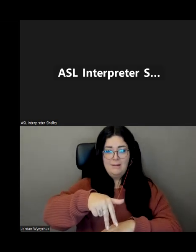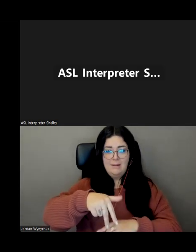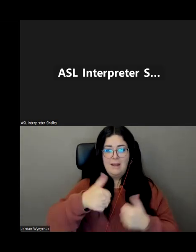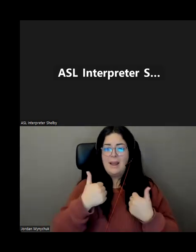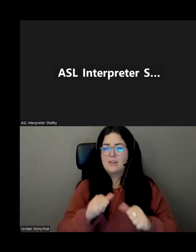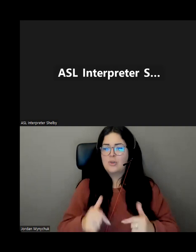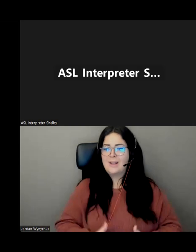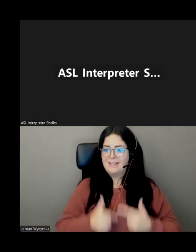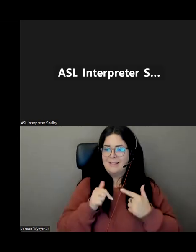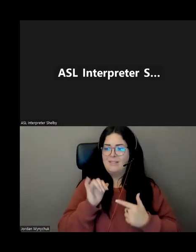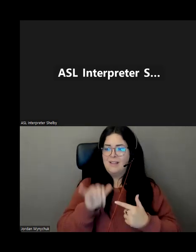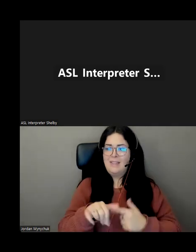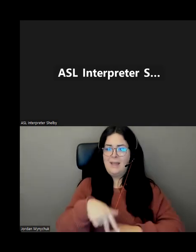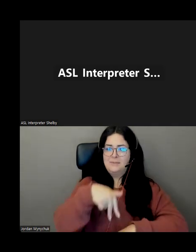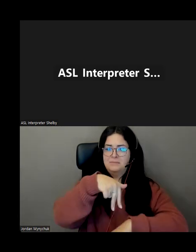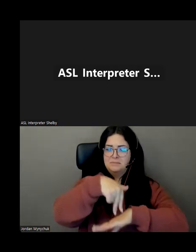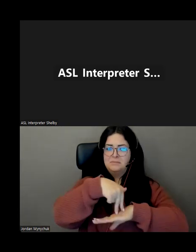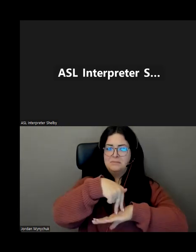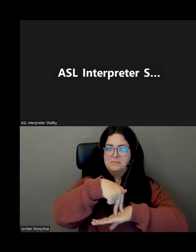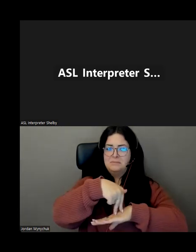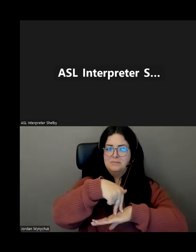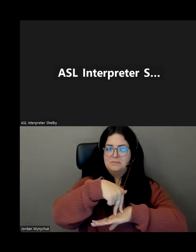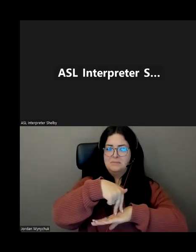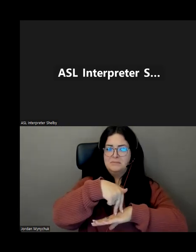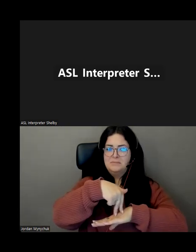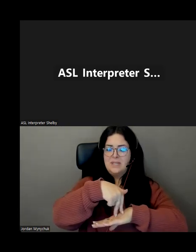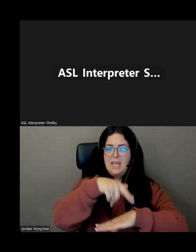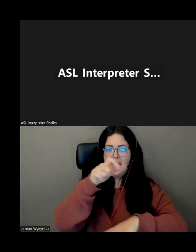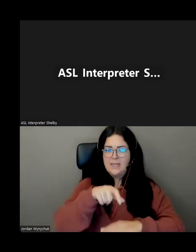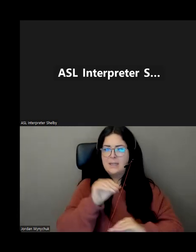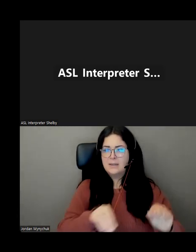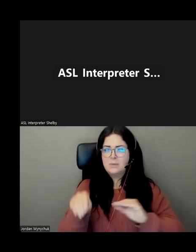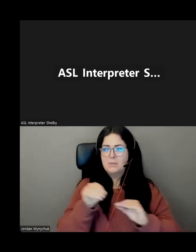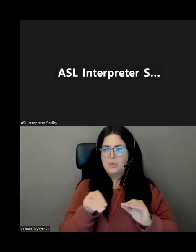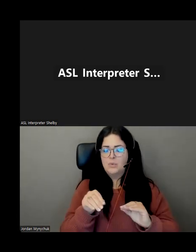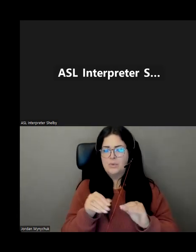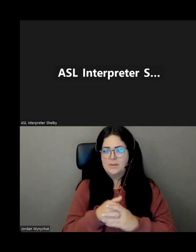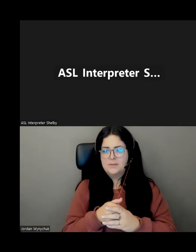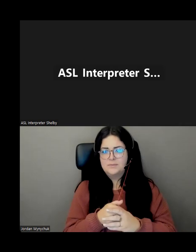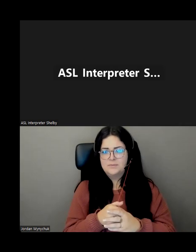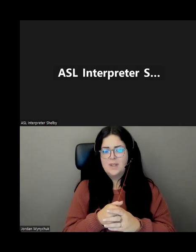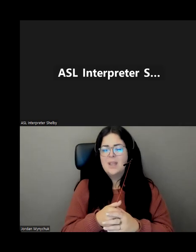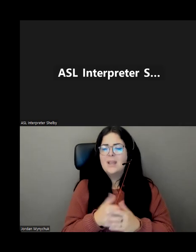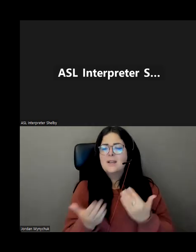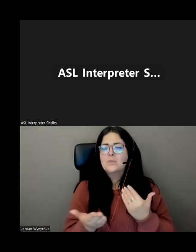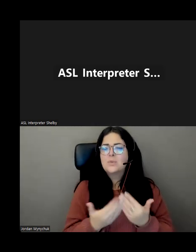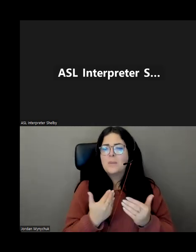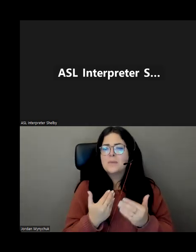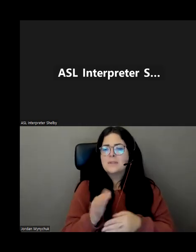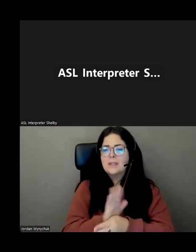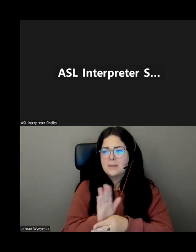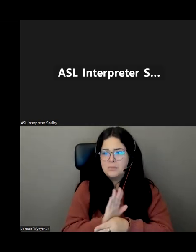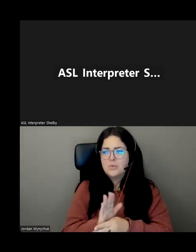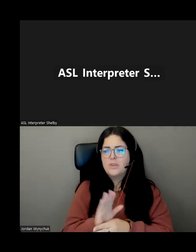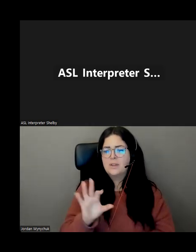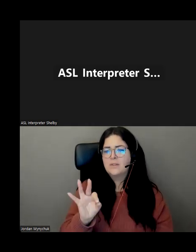that vertical life in a horizontal world i need to do with movement so it's just like forrest gump when you can you can and you